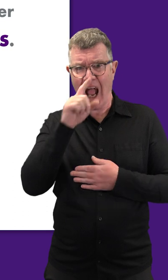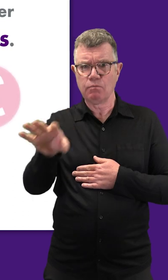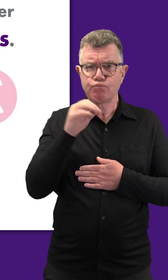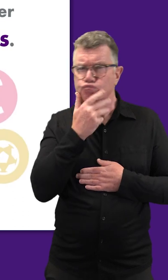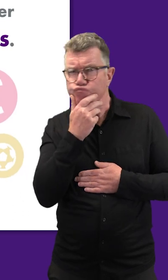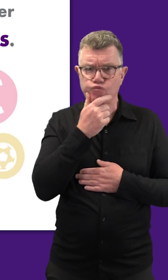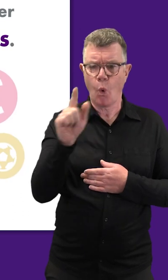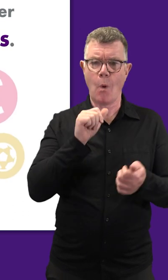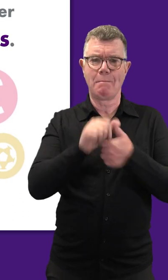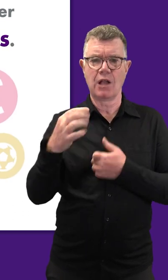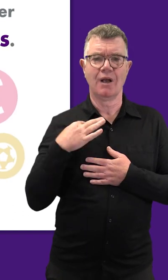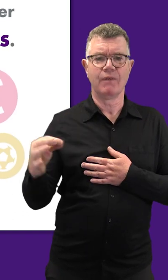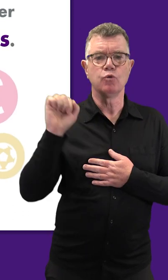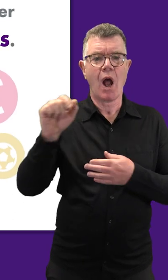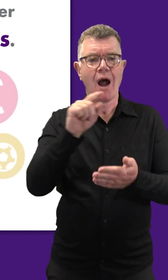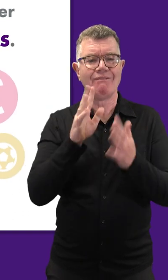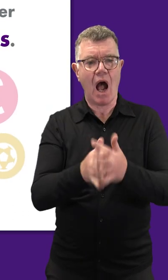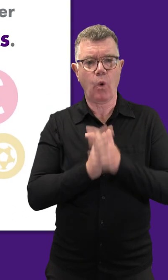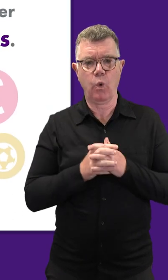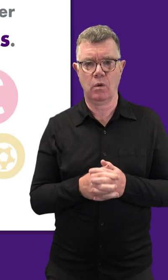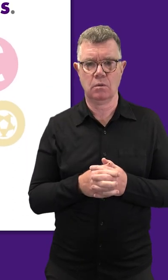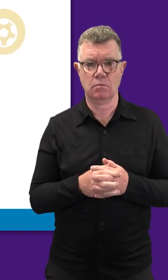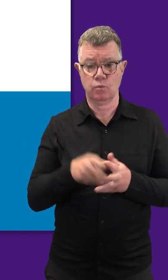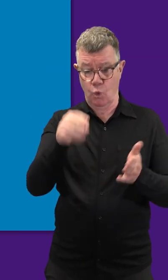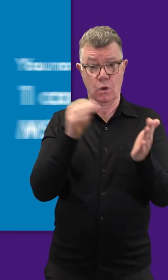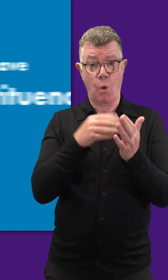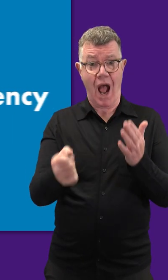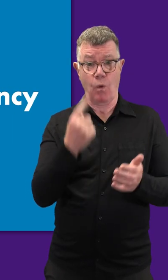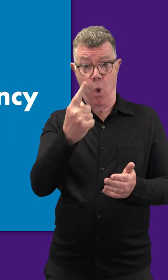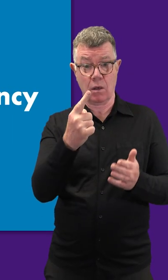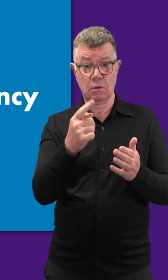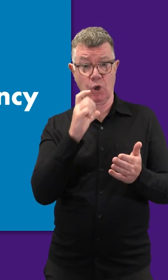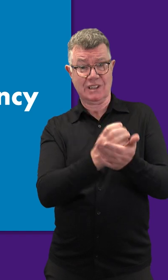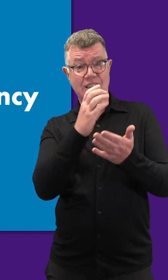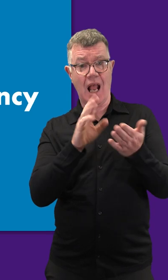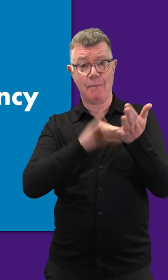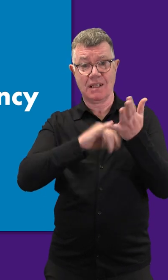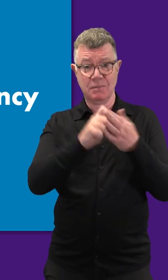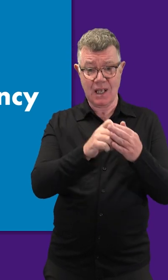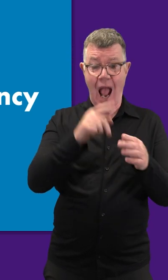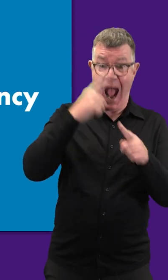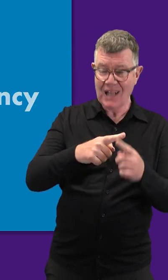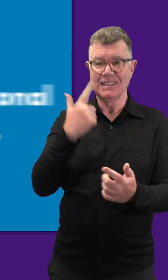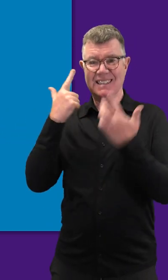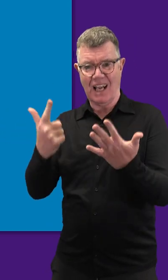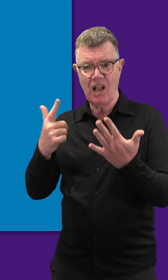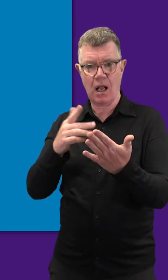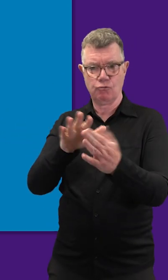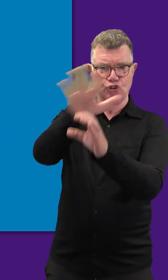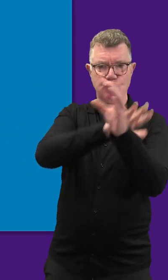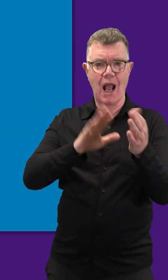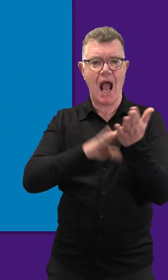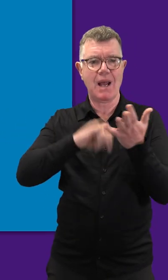voters are able to choose whoever best represents their values. You now have one constituency MSP and seven